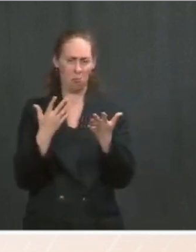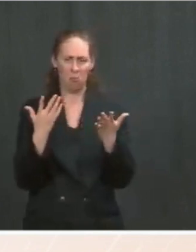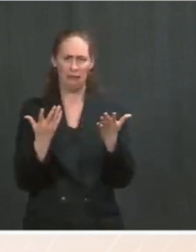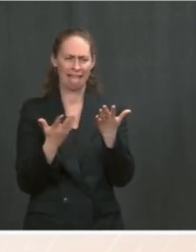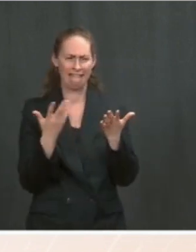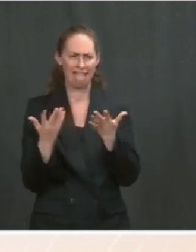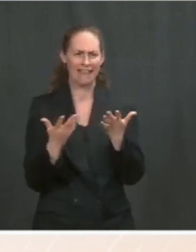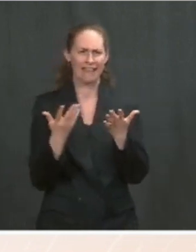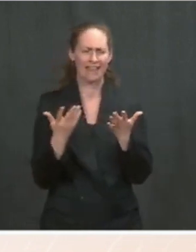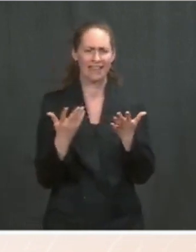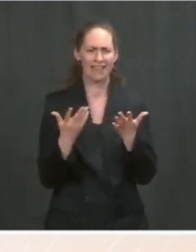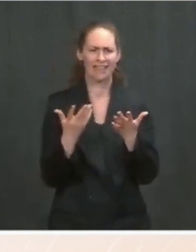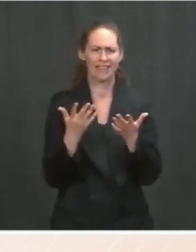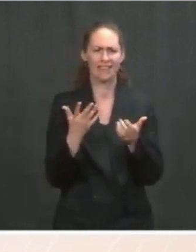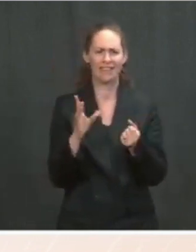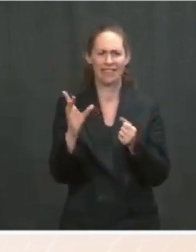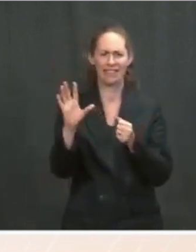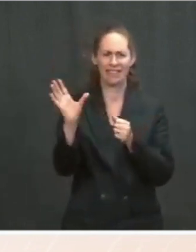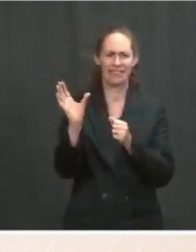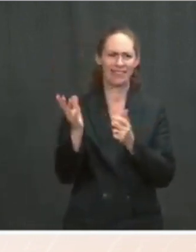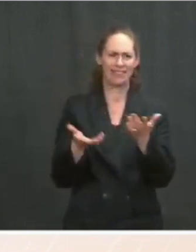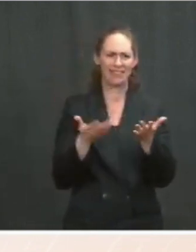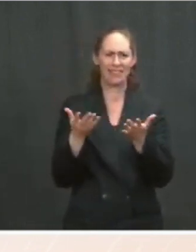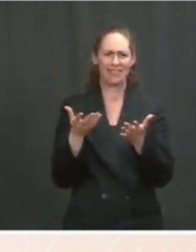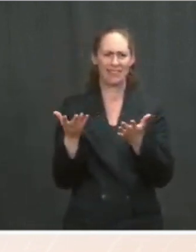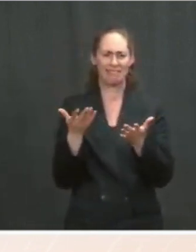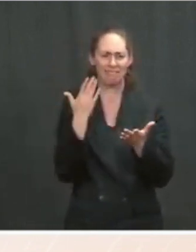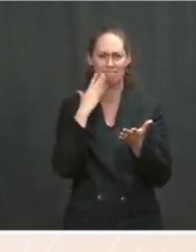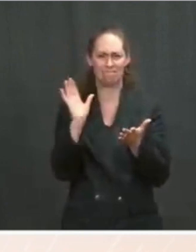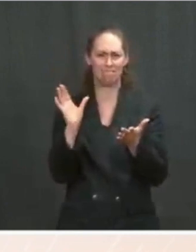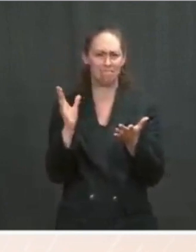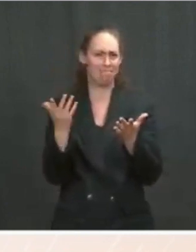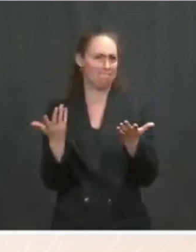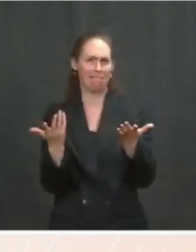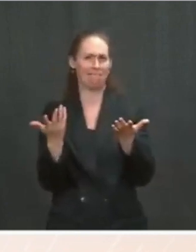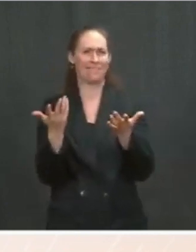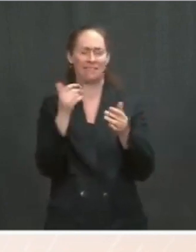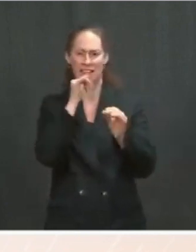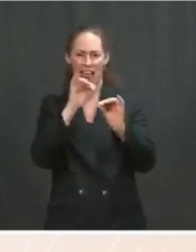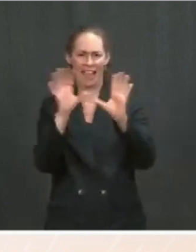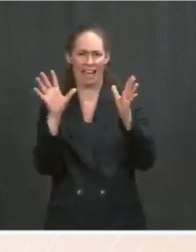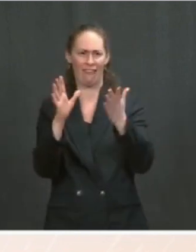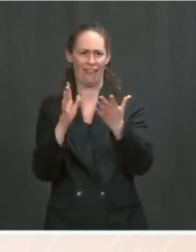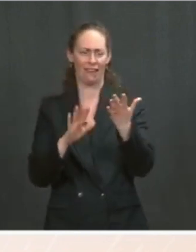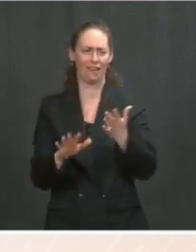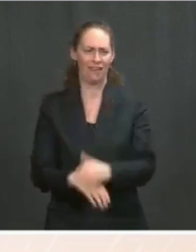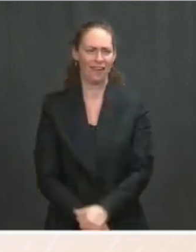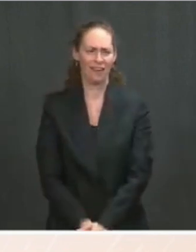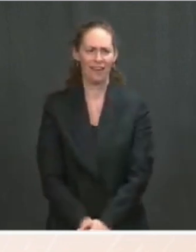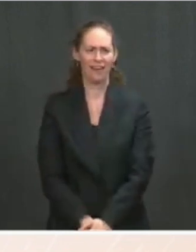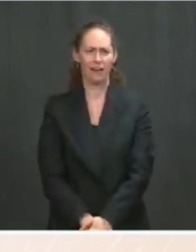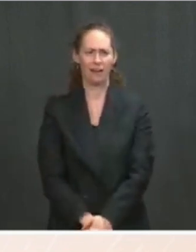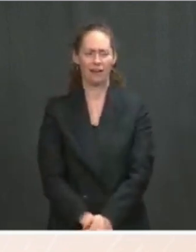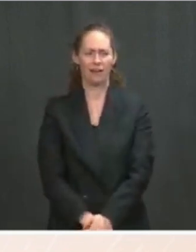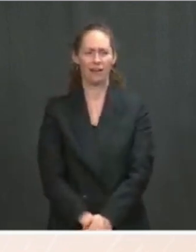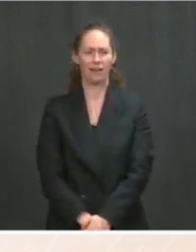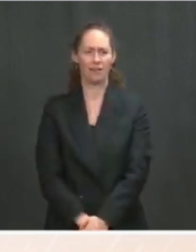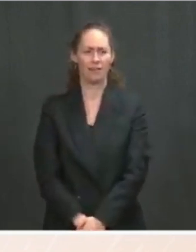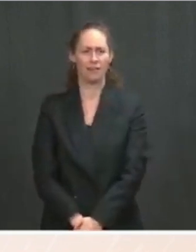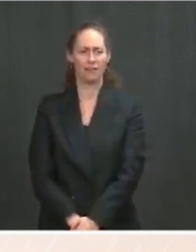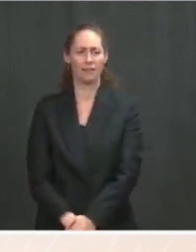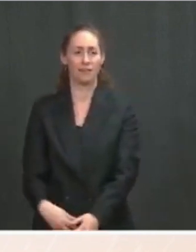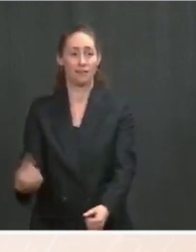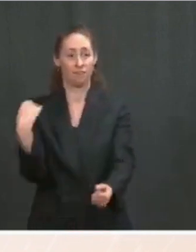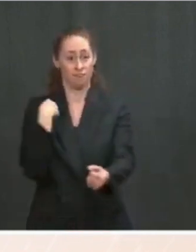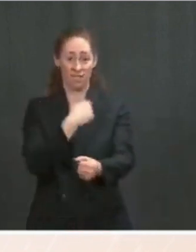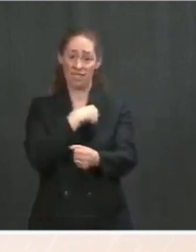that, I don't think we would think we believe that educating the youth and next, then leaders of the future leaders of the country on